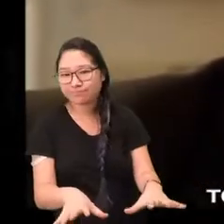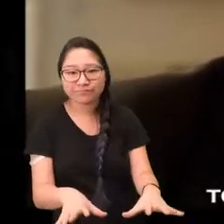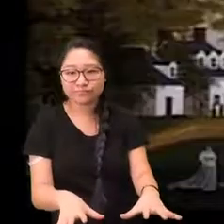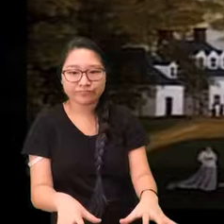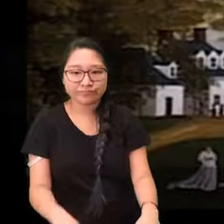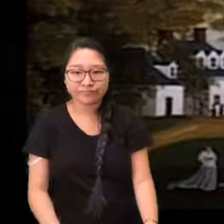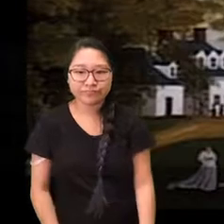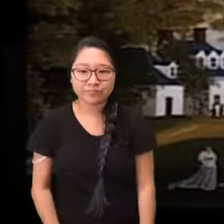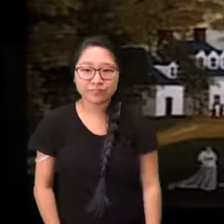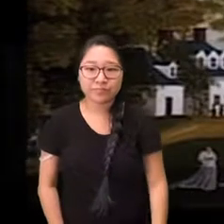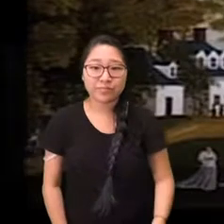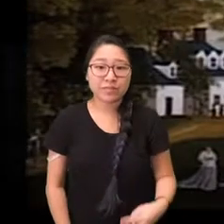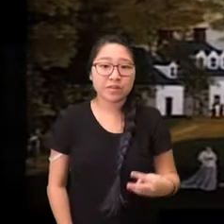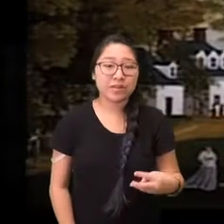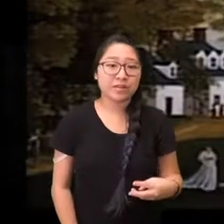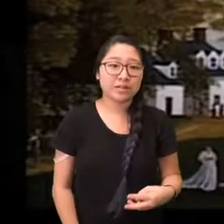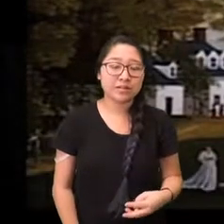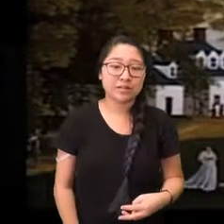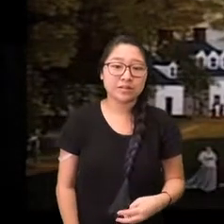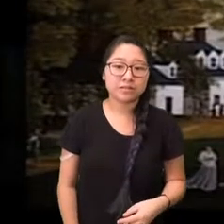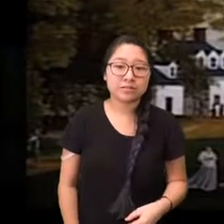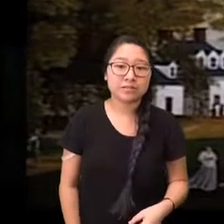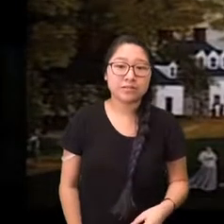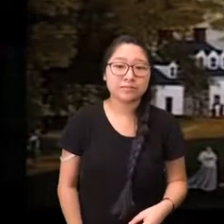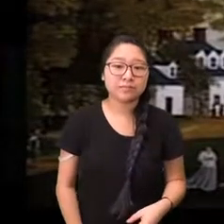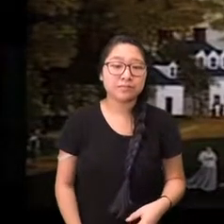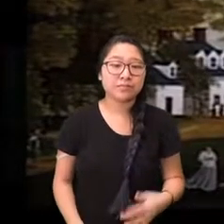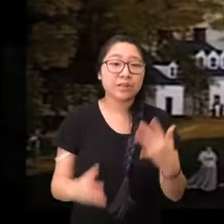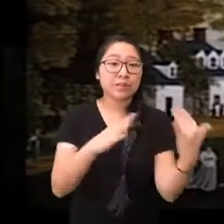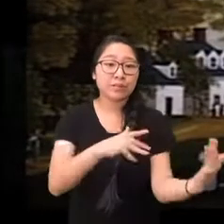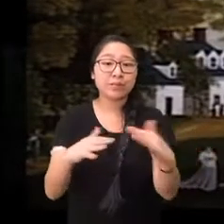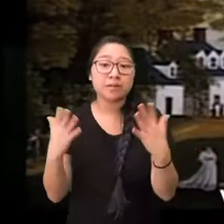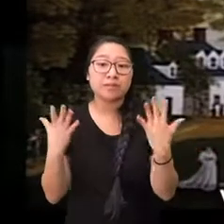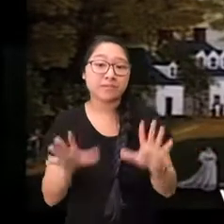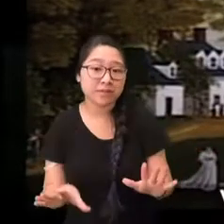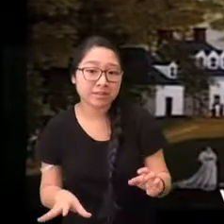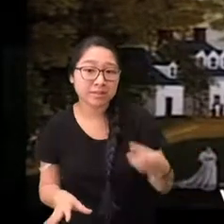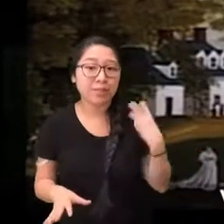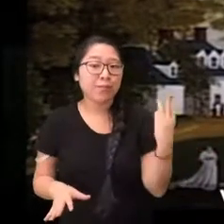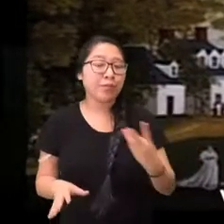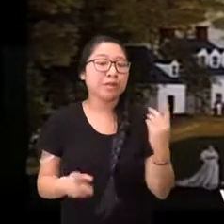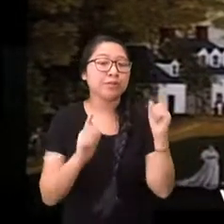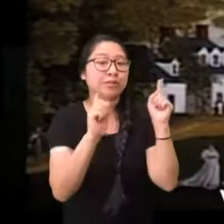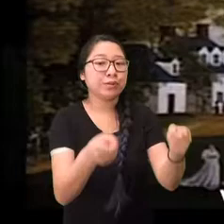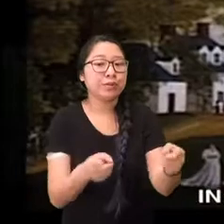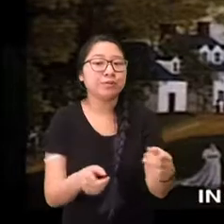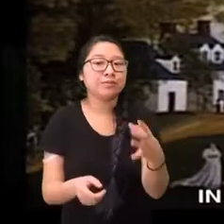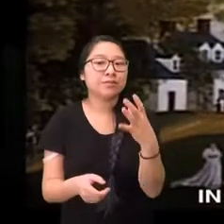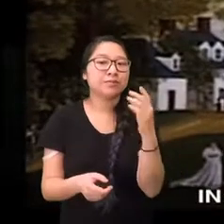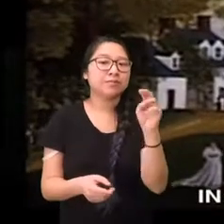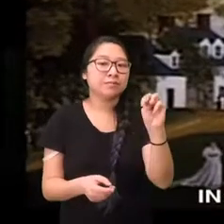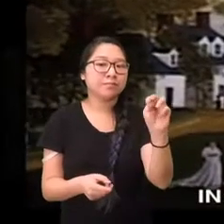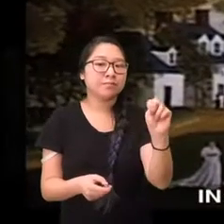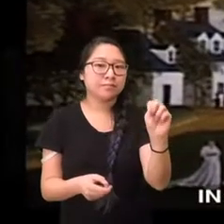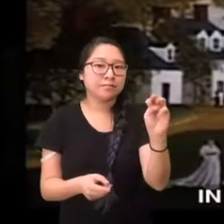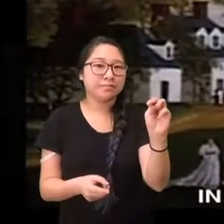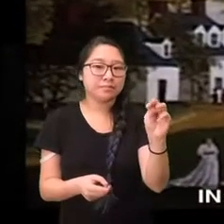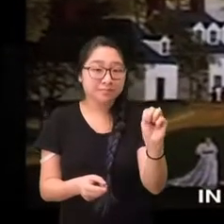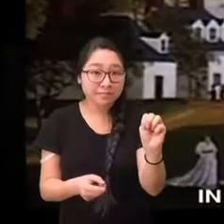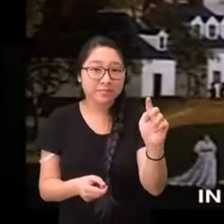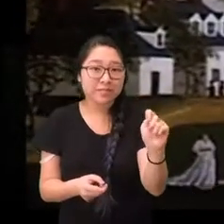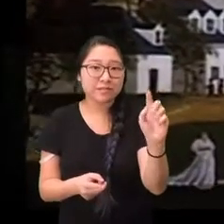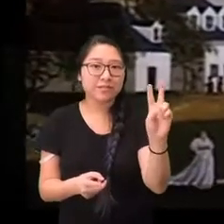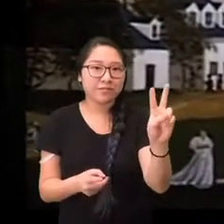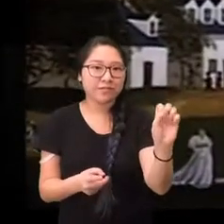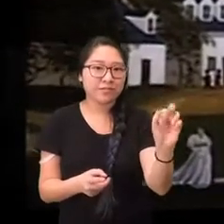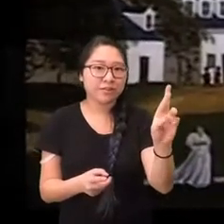after the war Washington settles down in his beloved Mount Vernon